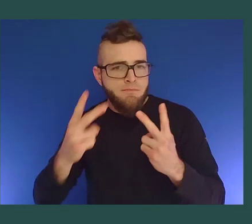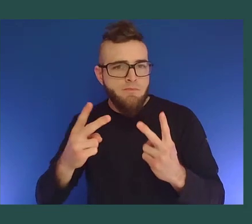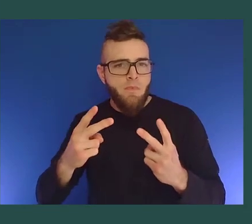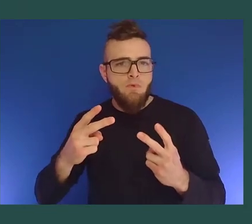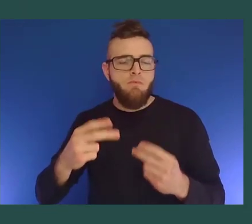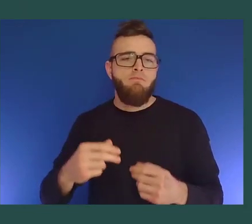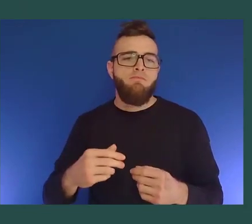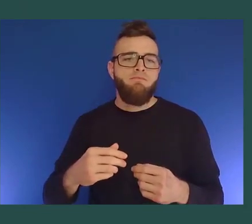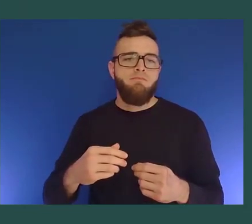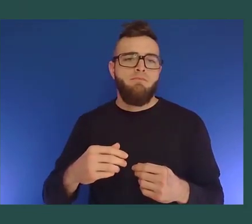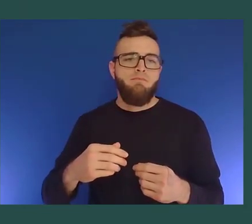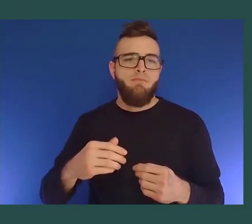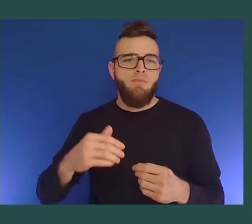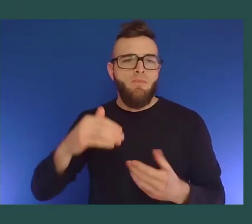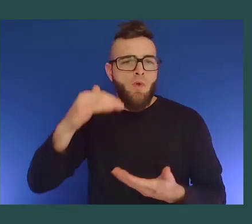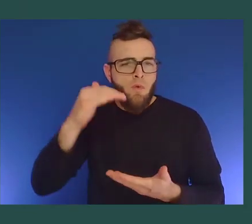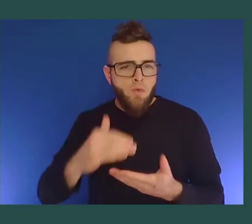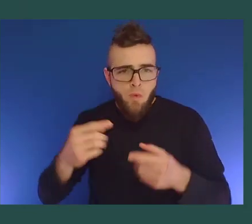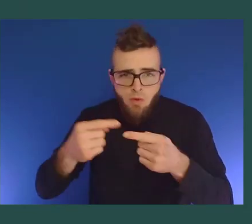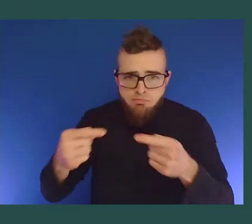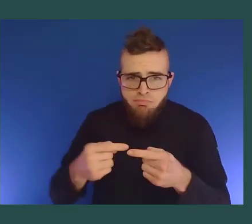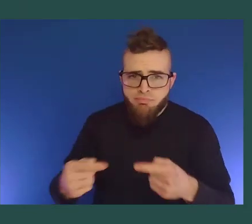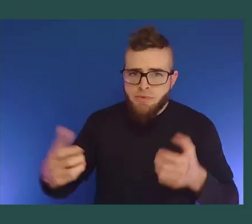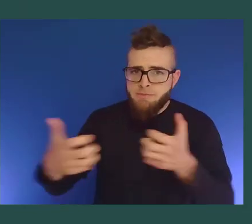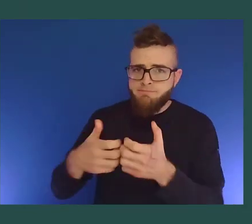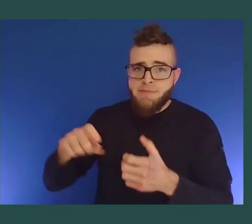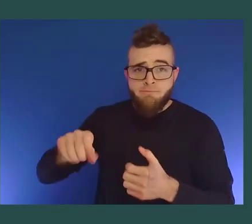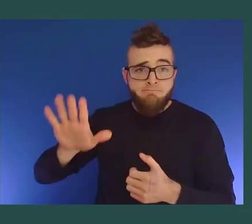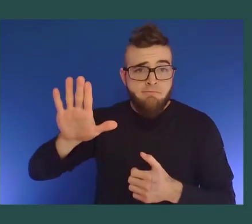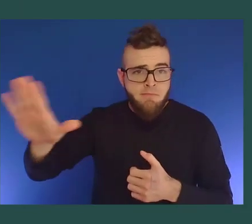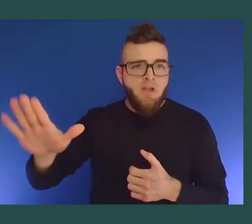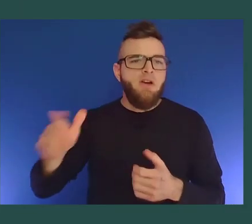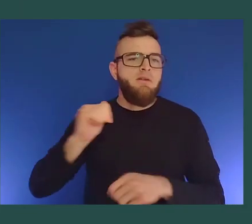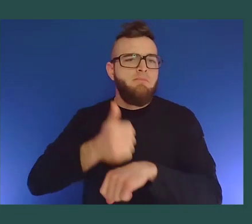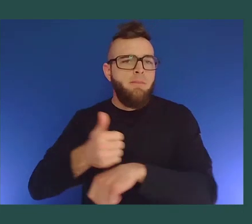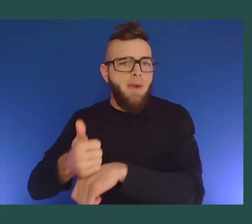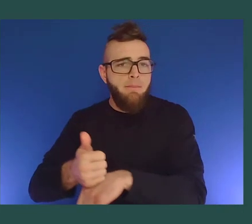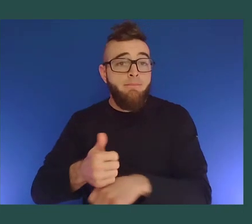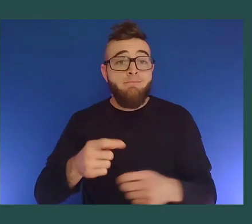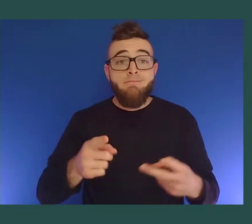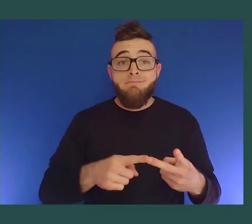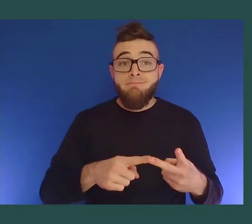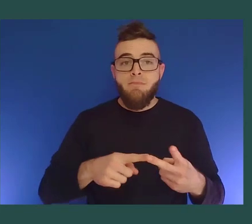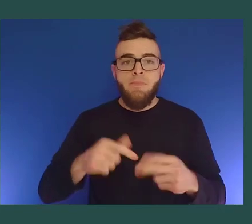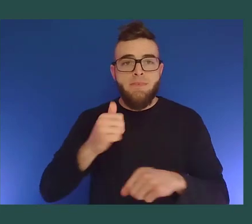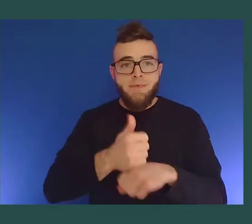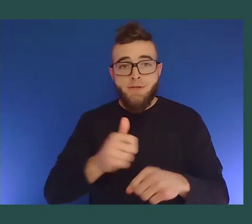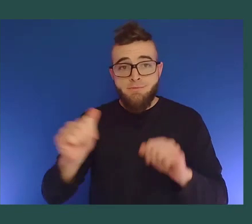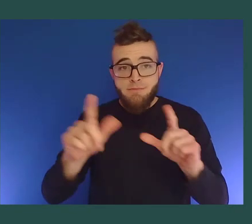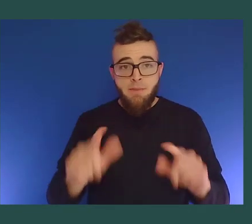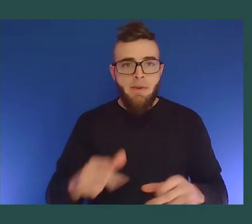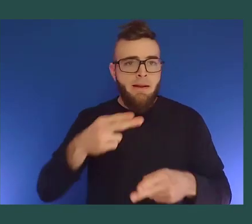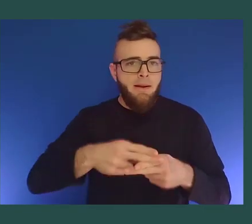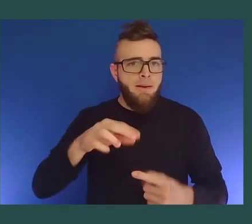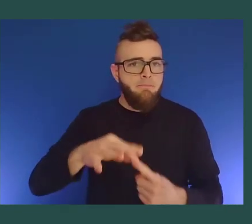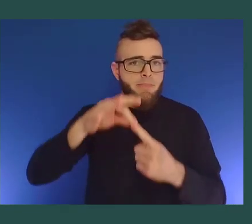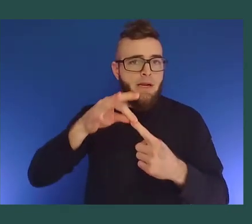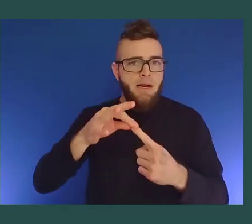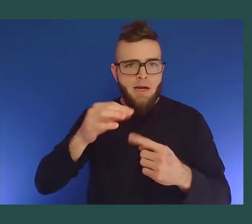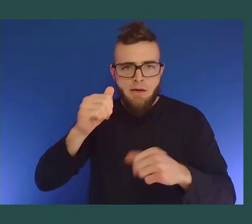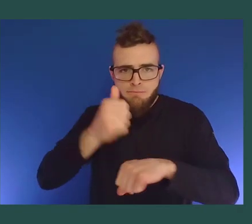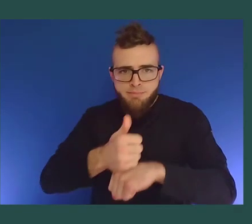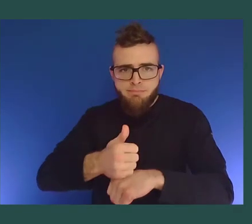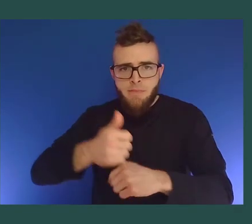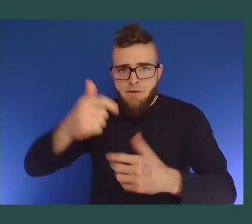Reading Order pane to set the sequence in which a screen reader will announce the slide contents. Before distributing the deck in advance of his meeting,